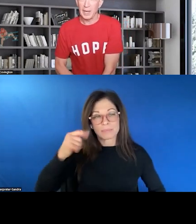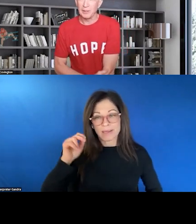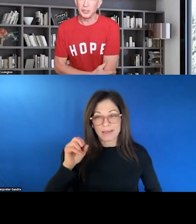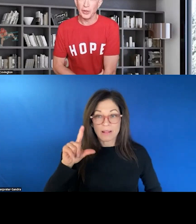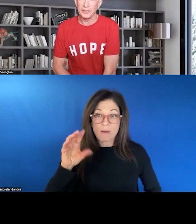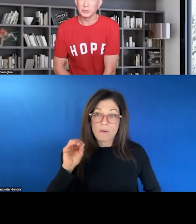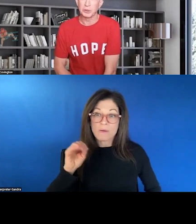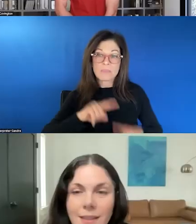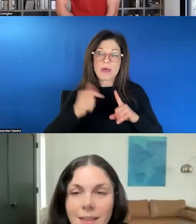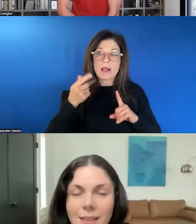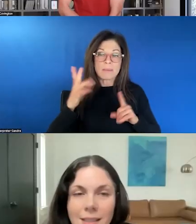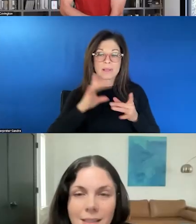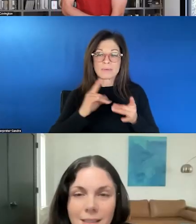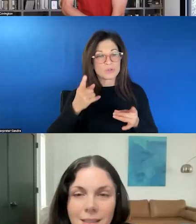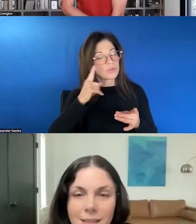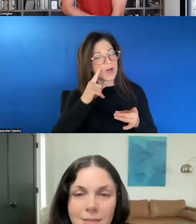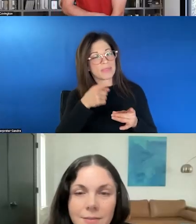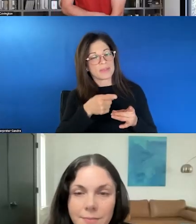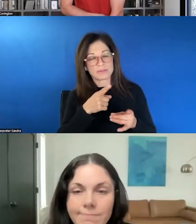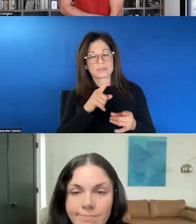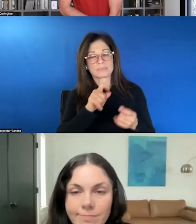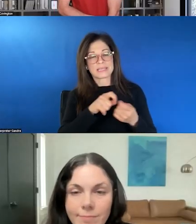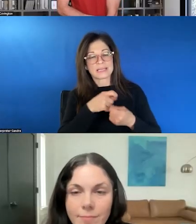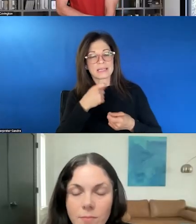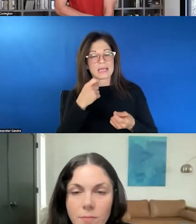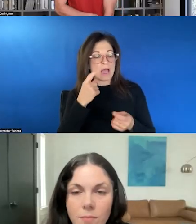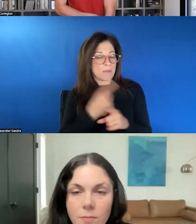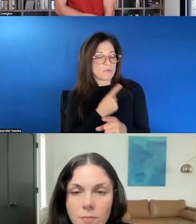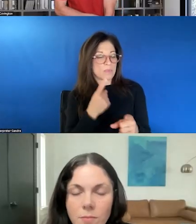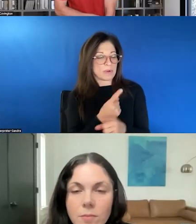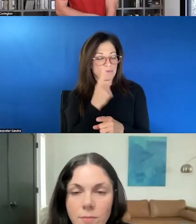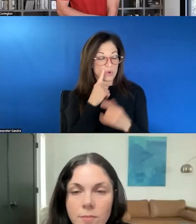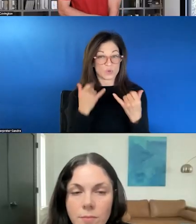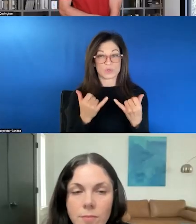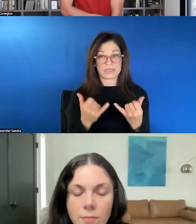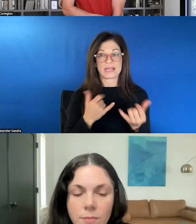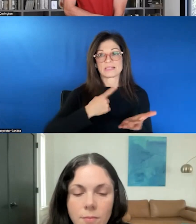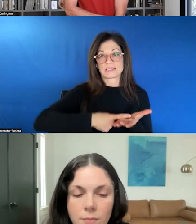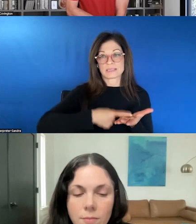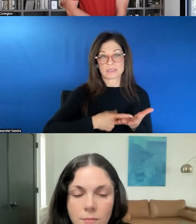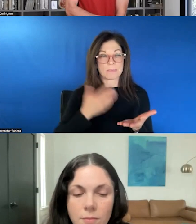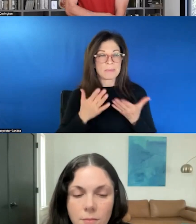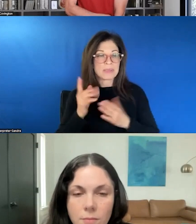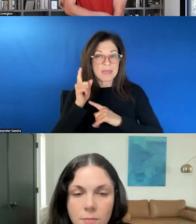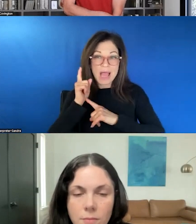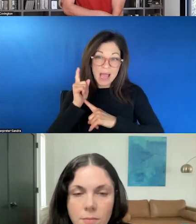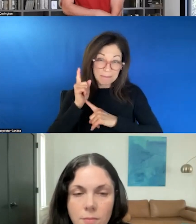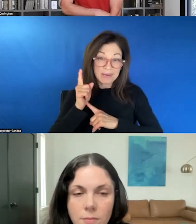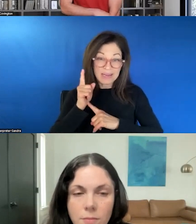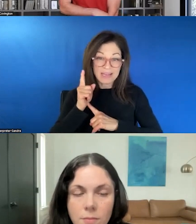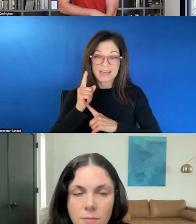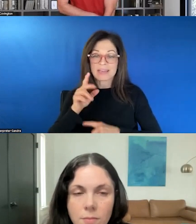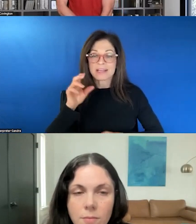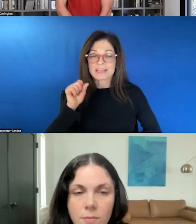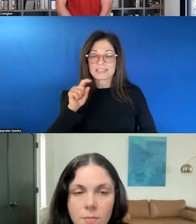couple of comments. You thought this was particularly appropriate given today's discussion. So maybe a minute, Steph, on just a quick